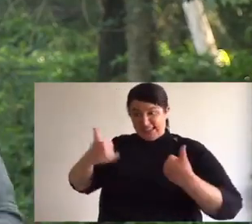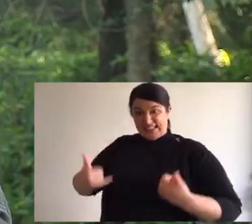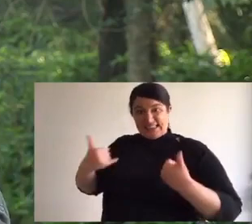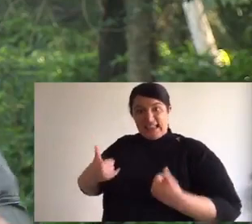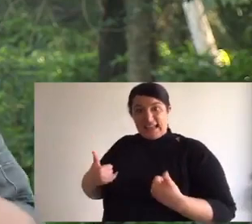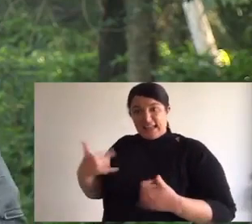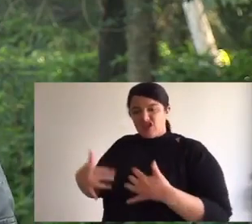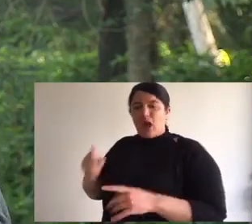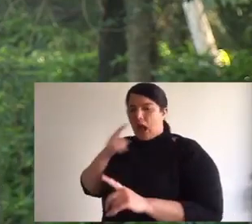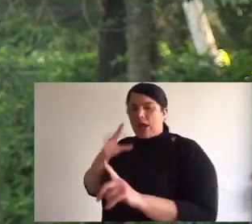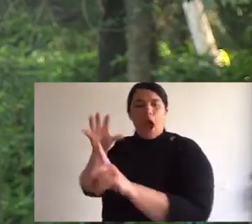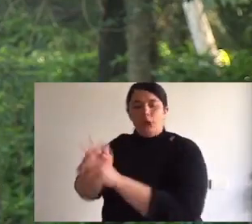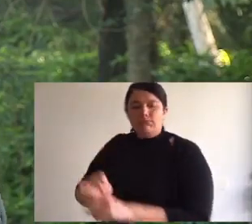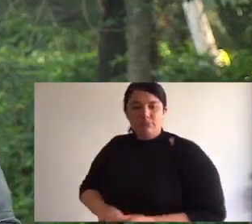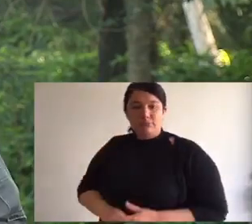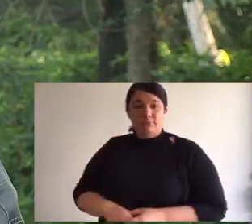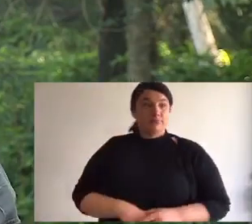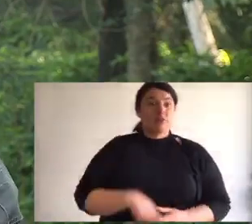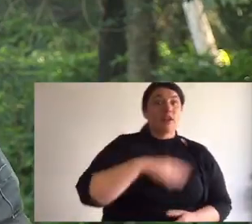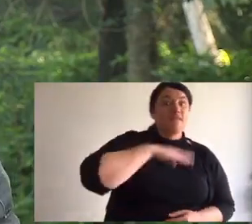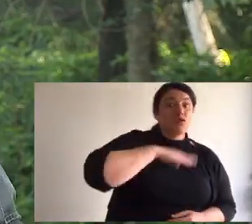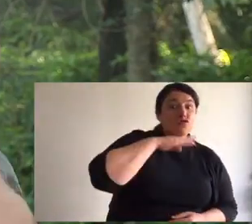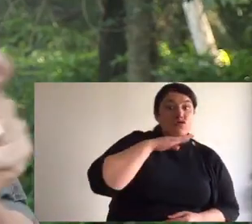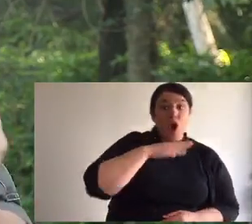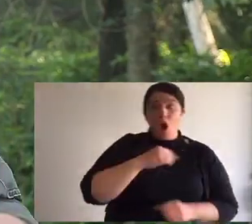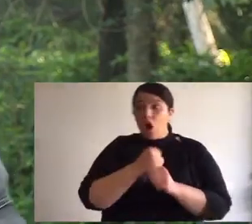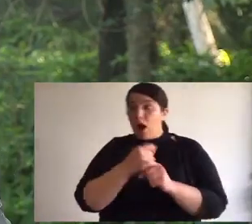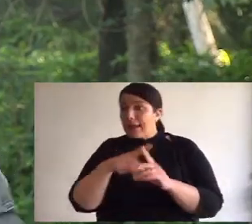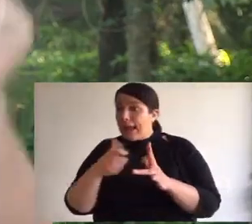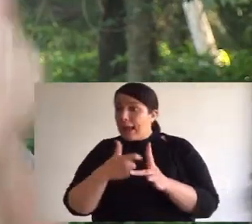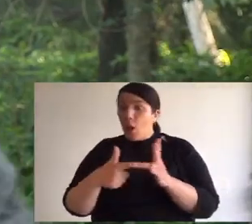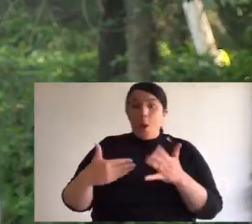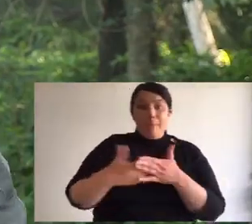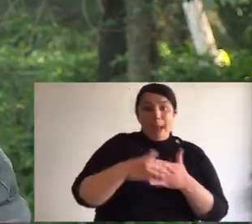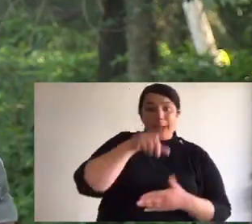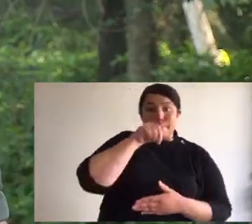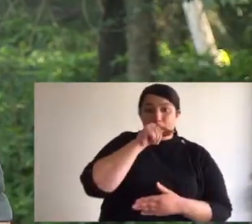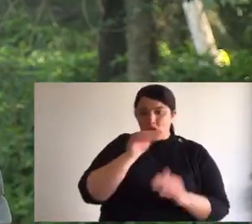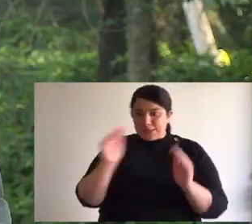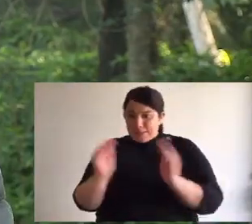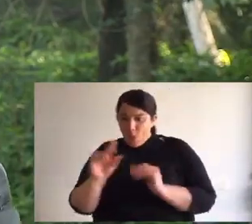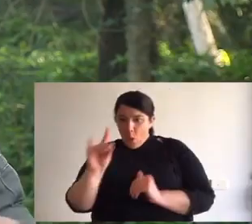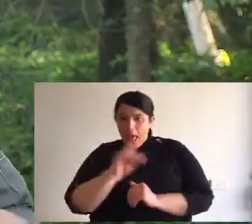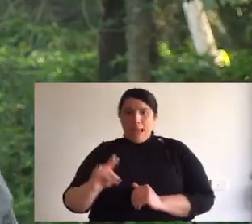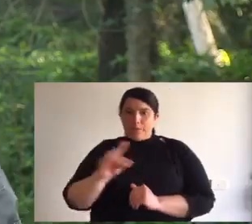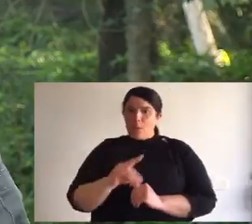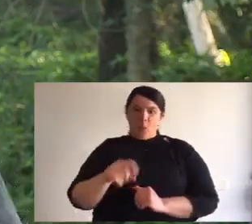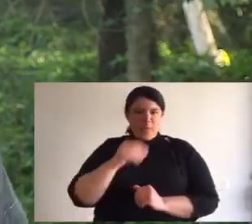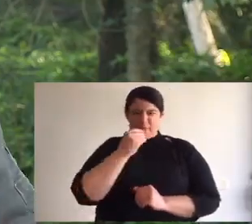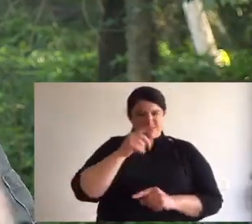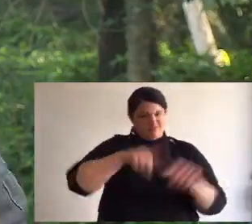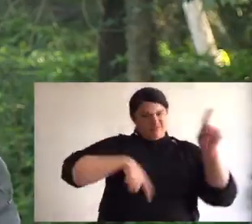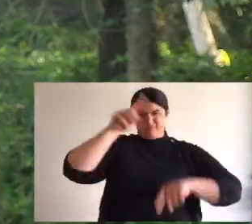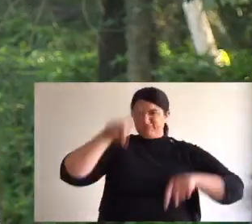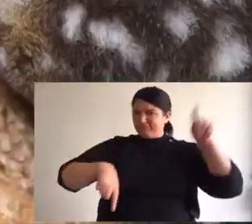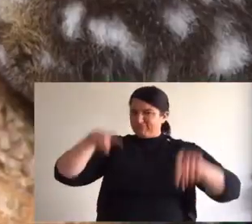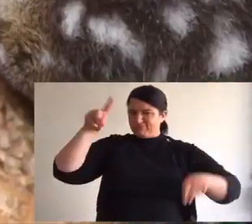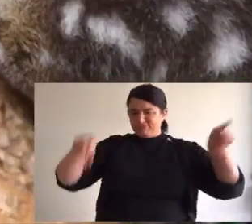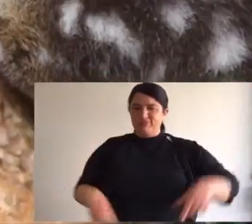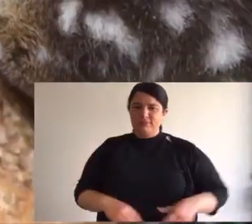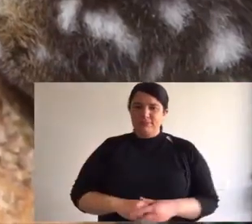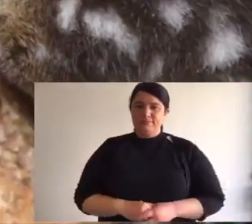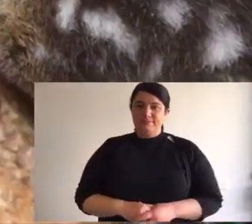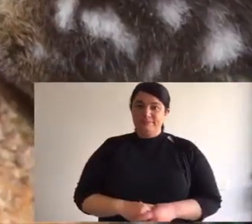it was sick or injured and then it's prey for the quoll. But they'll eat anything from a frog, gecko, baby bird, small mammal. They're a really versatile predator.